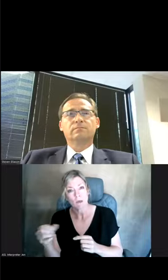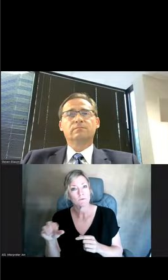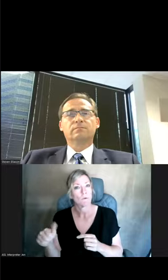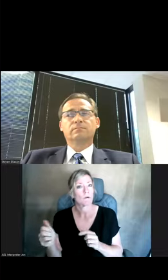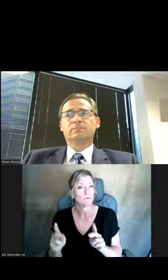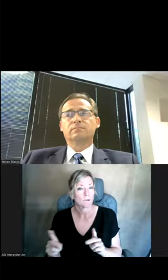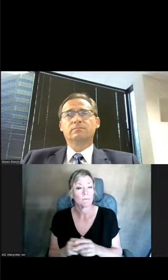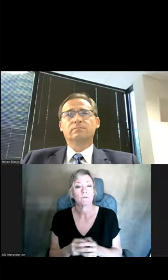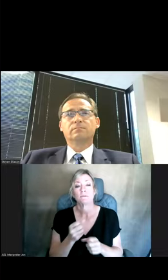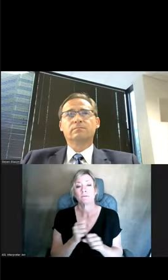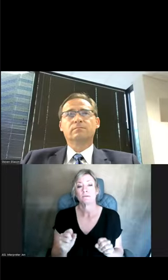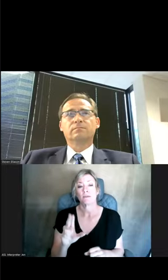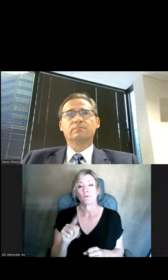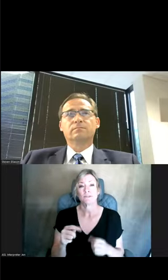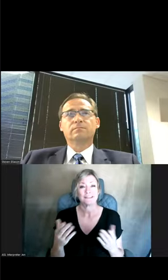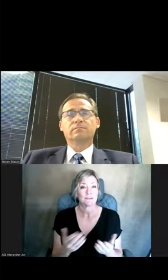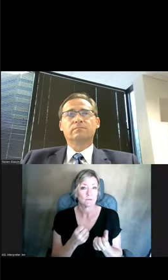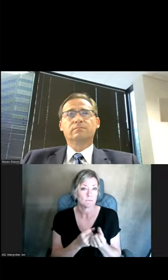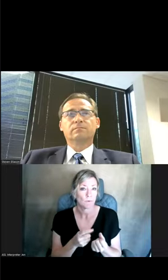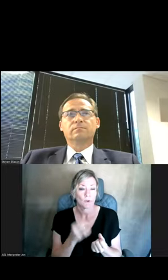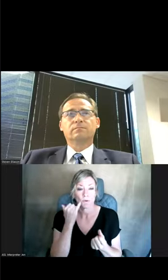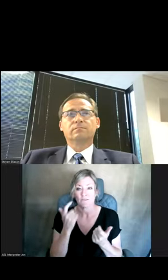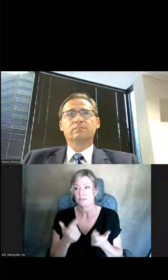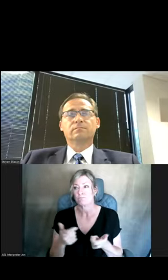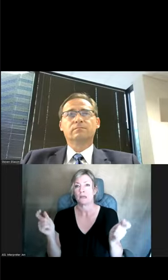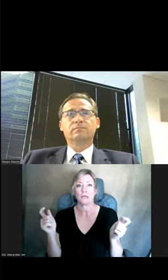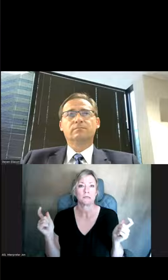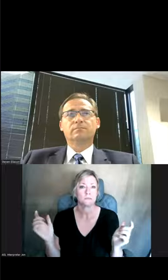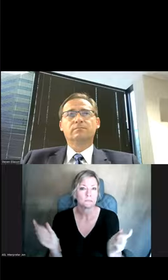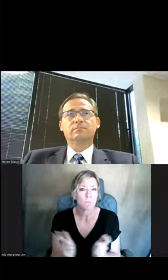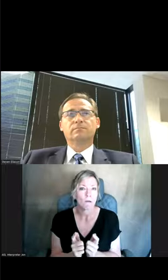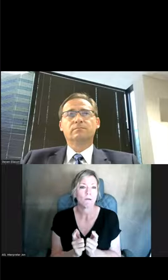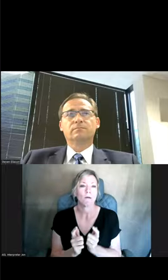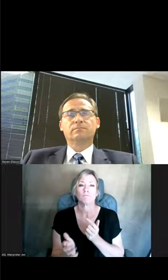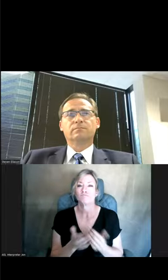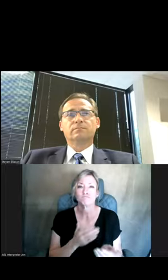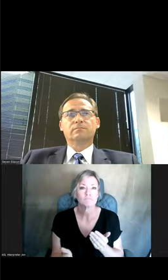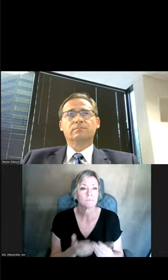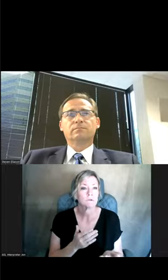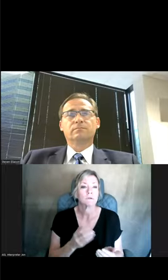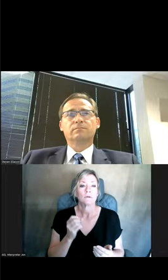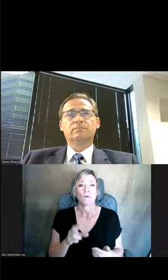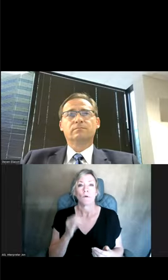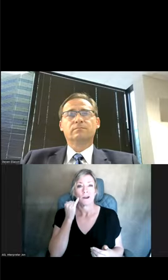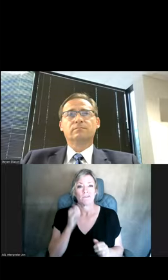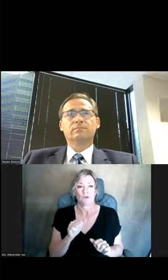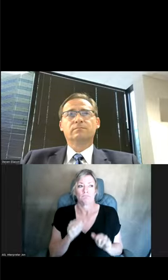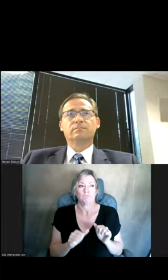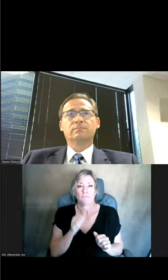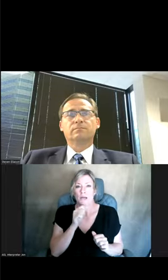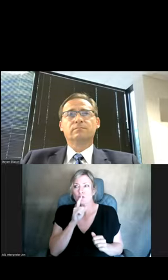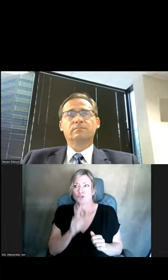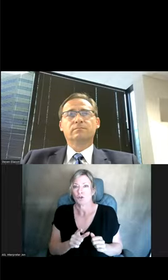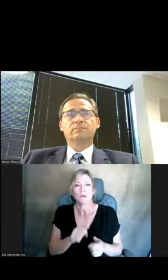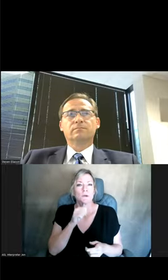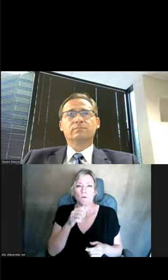SafeUT is here for you. Whether it's something big, something small. Or something where you're not even sure what it is. Don't